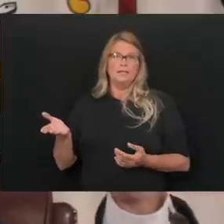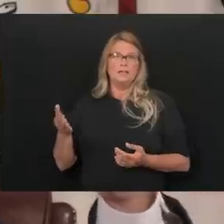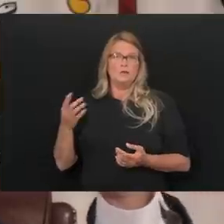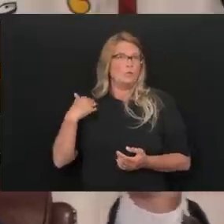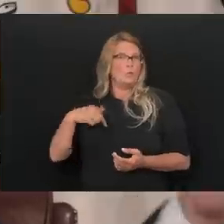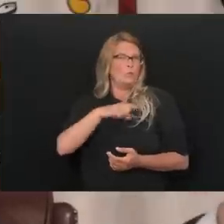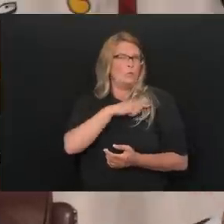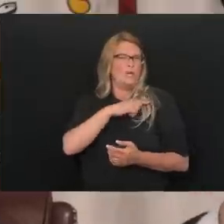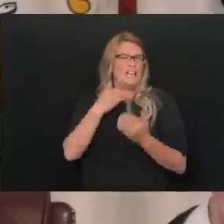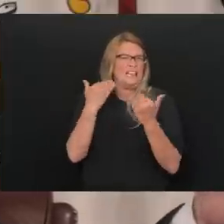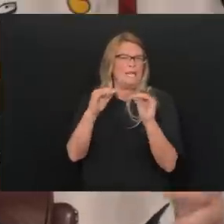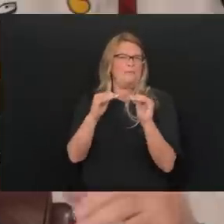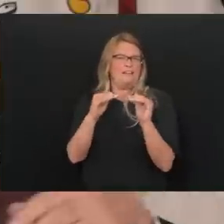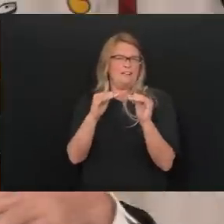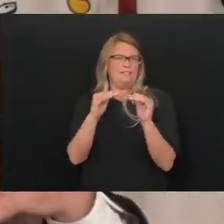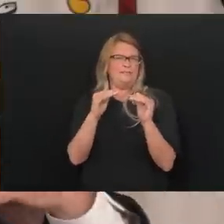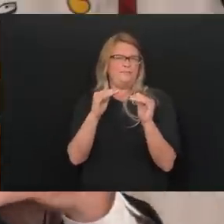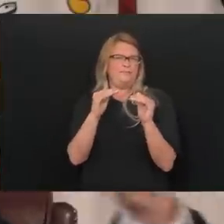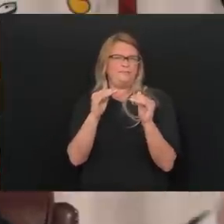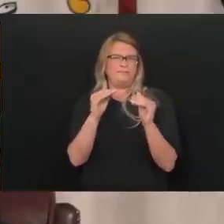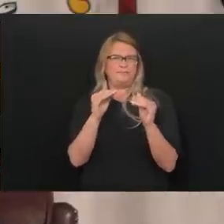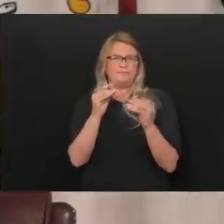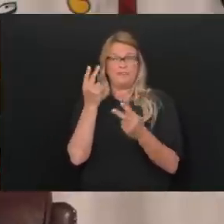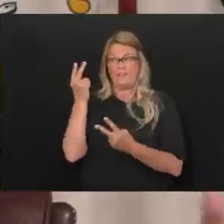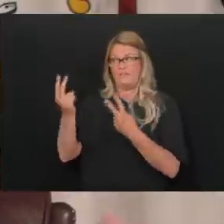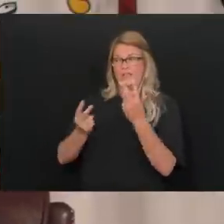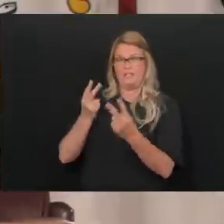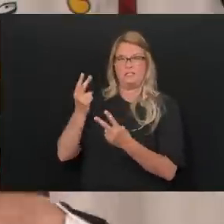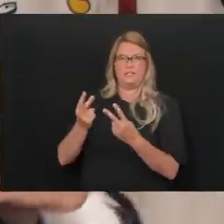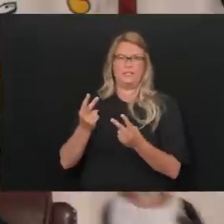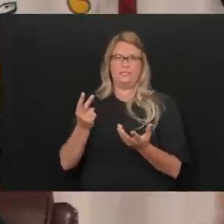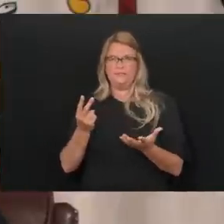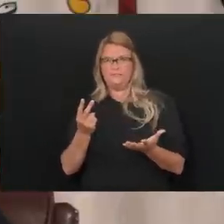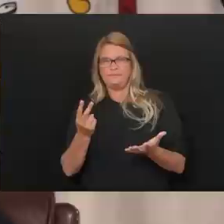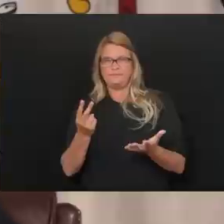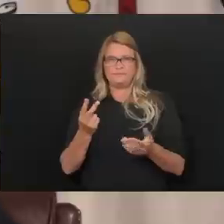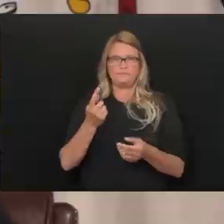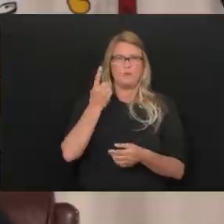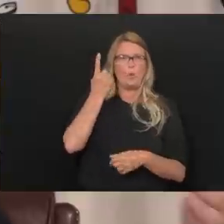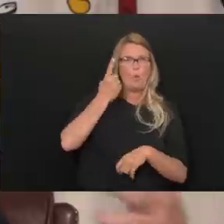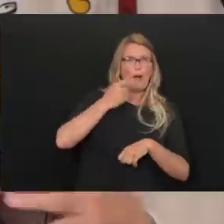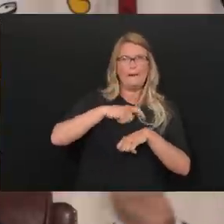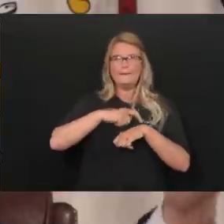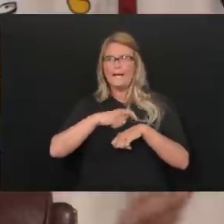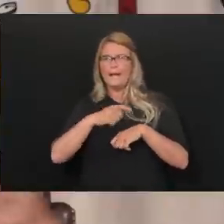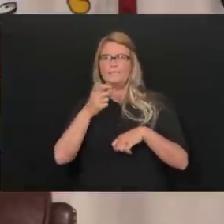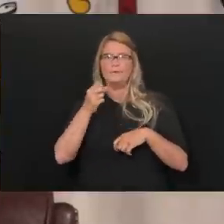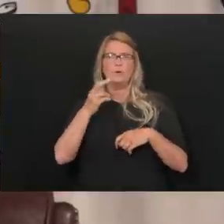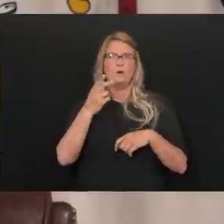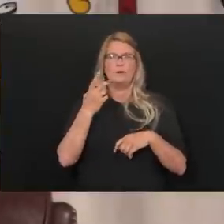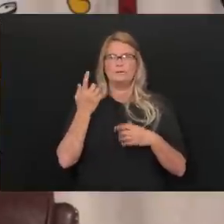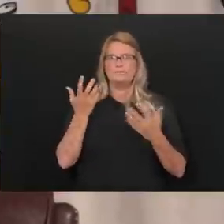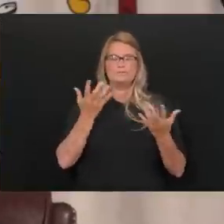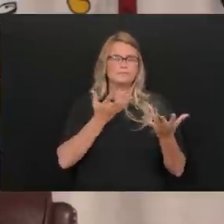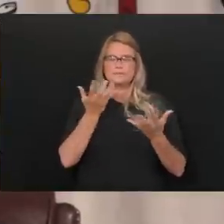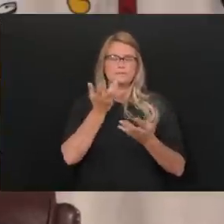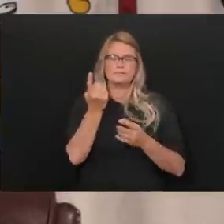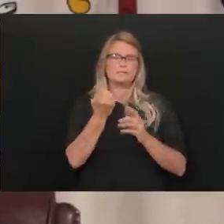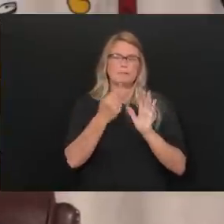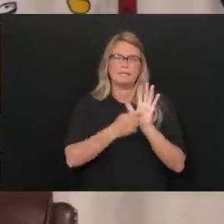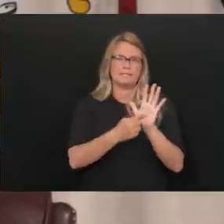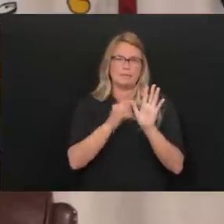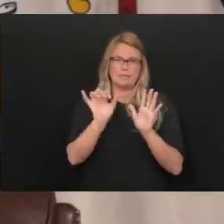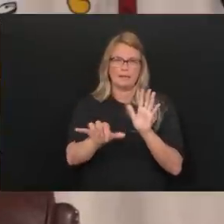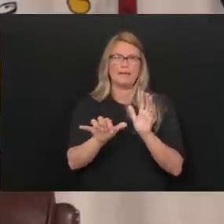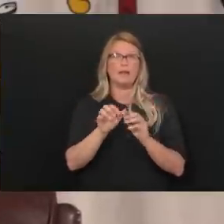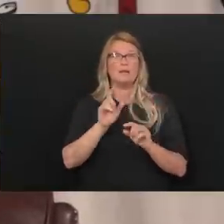we'll, we'll limit the amount of visitorship to either one at a time or whatever it may be like that. But, but there's